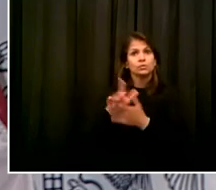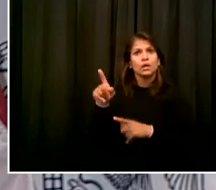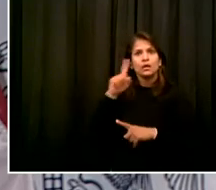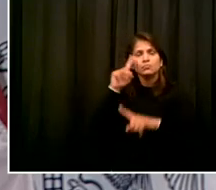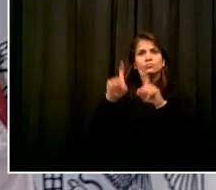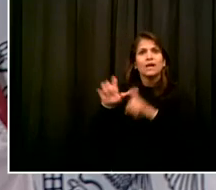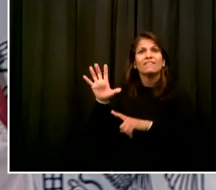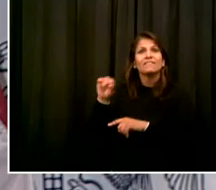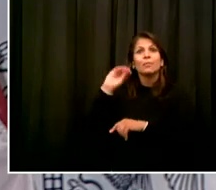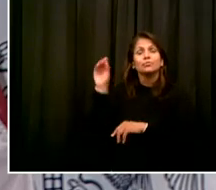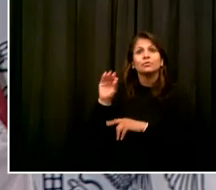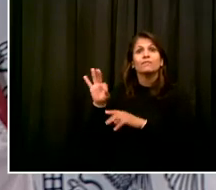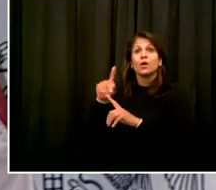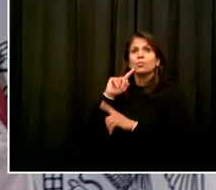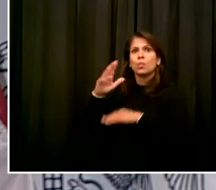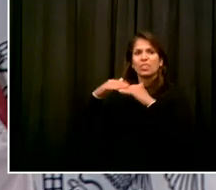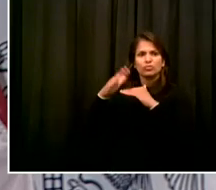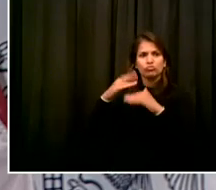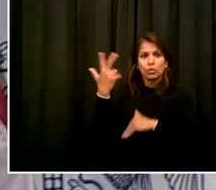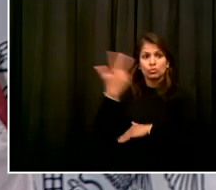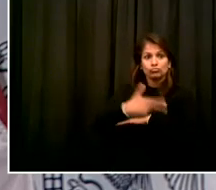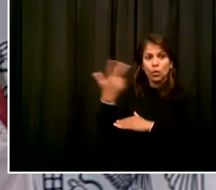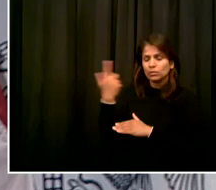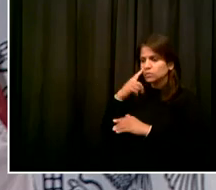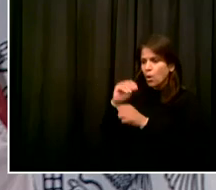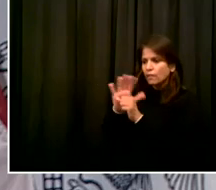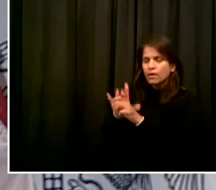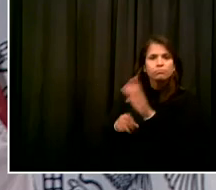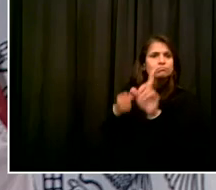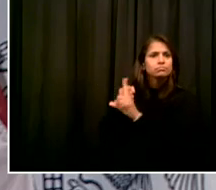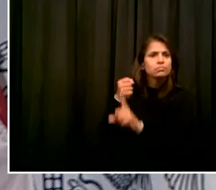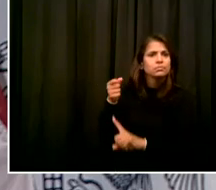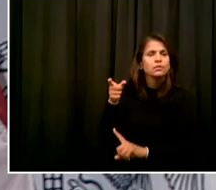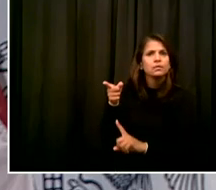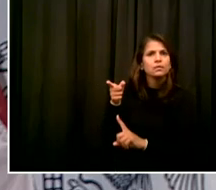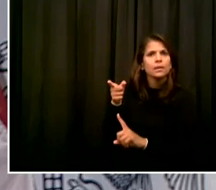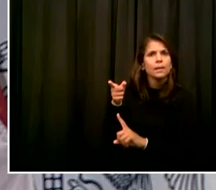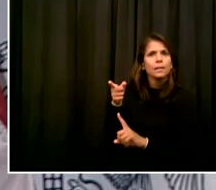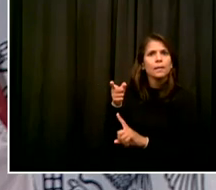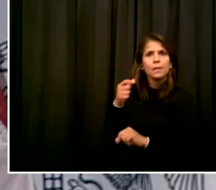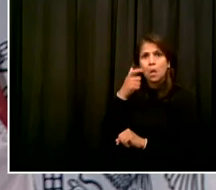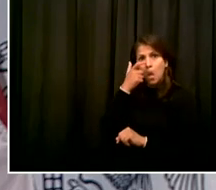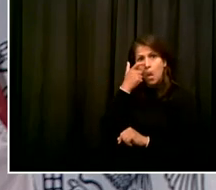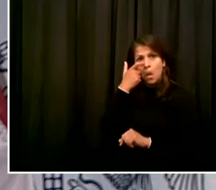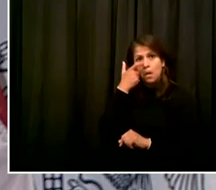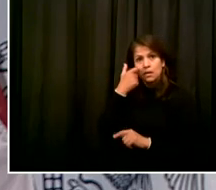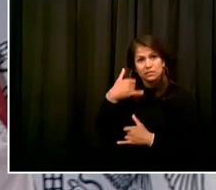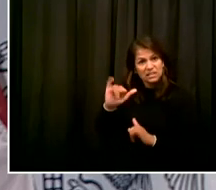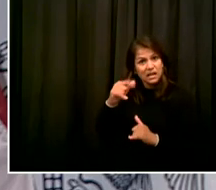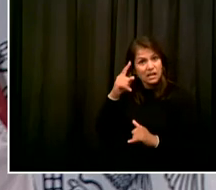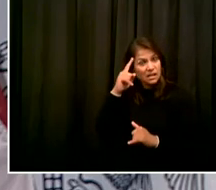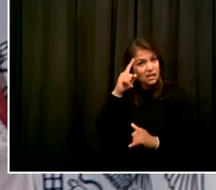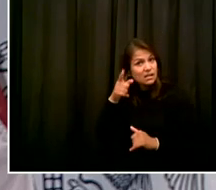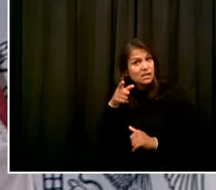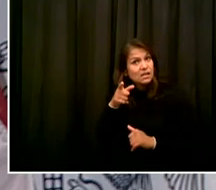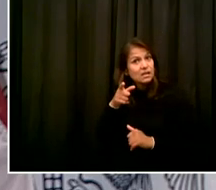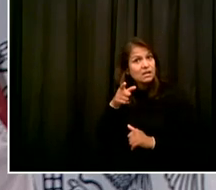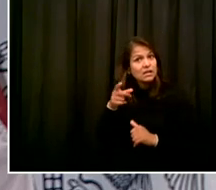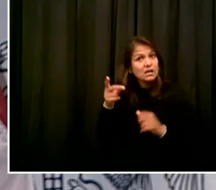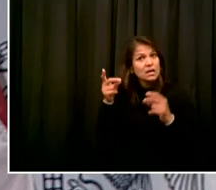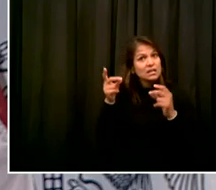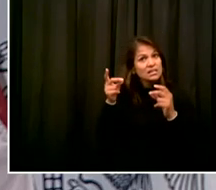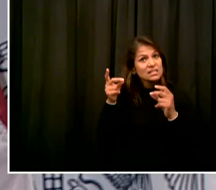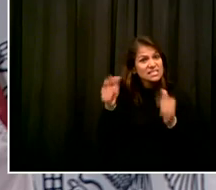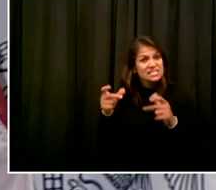-day median period. So is the city considering using the rapid saliva test that the